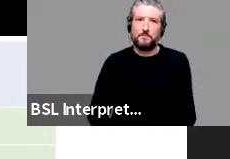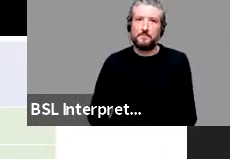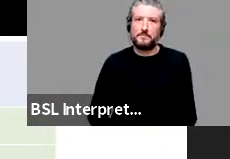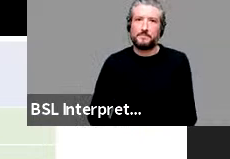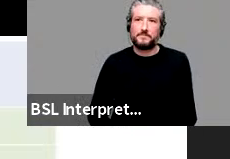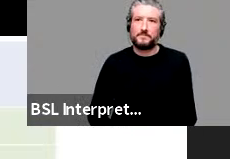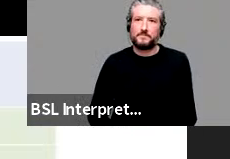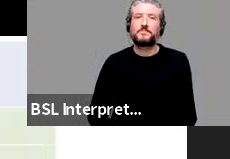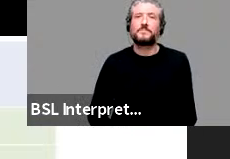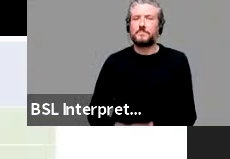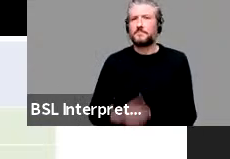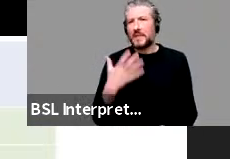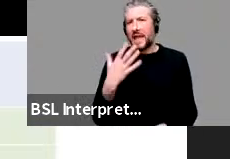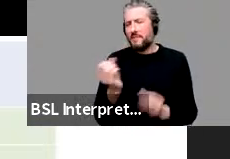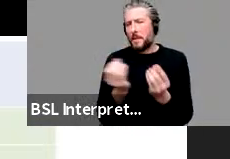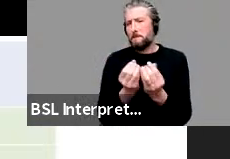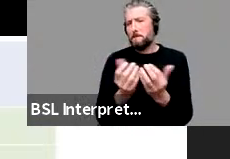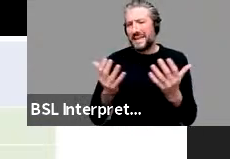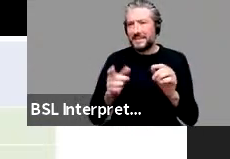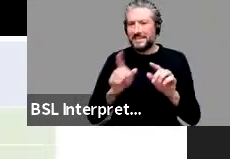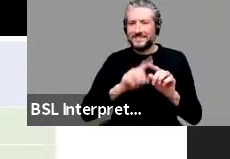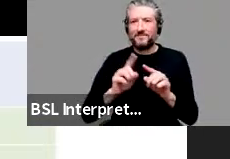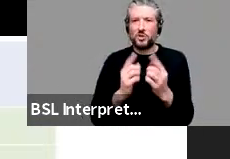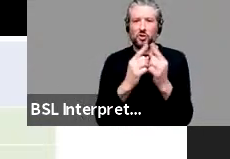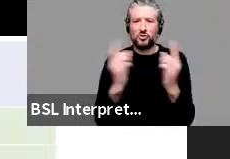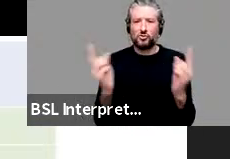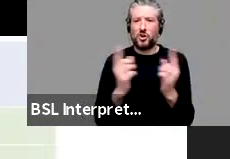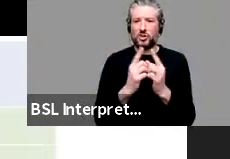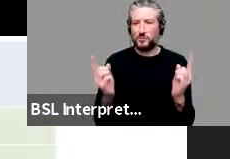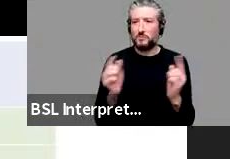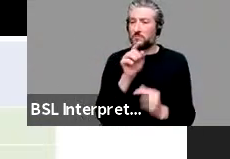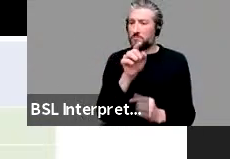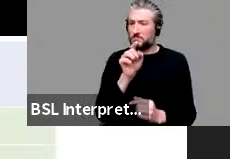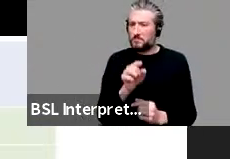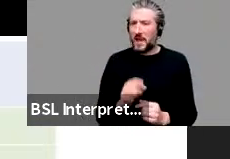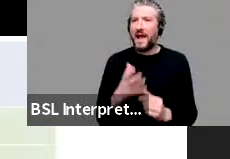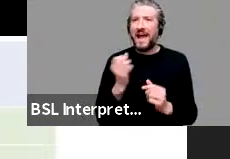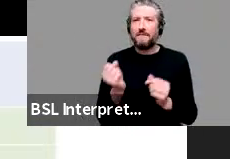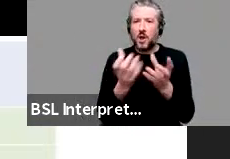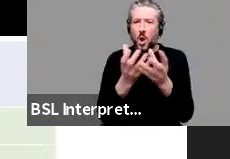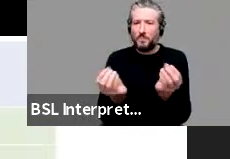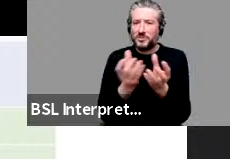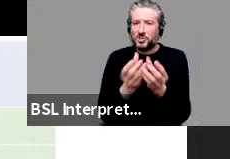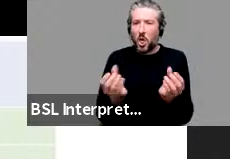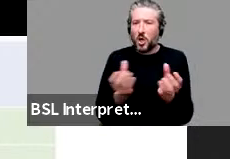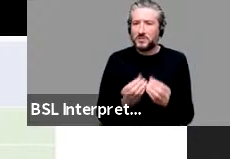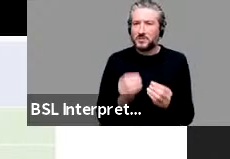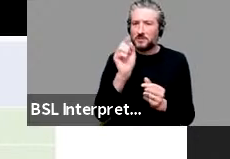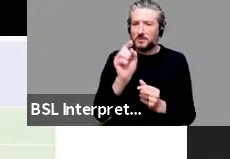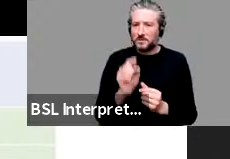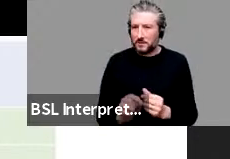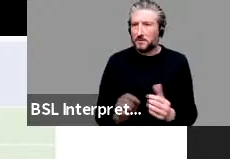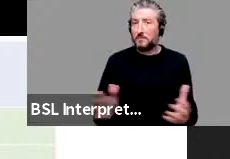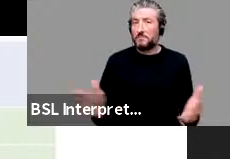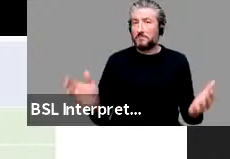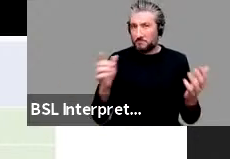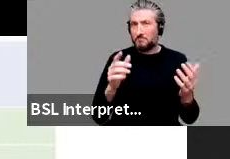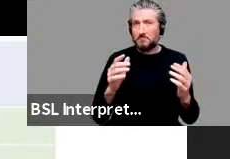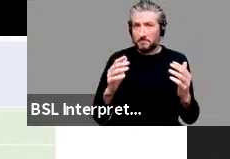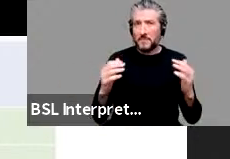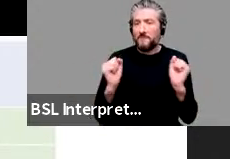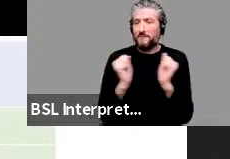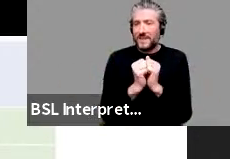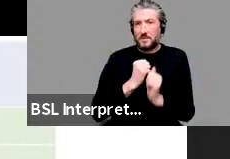And there are many constructions with mostly open slots, and they also fit into our network of knowledge of language. Here's one that